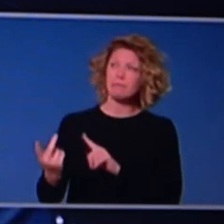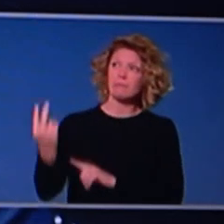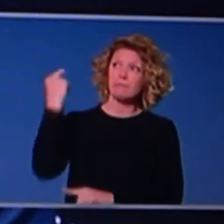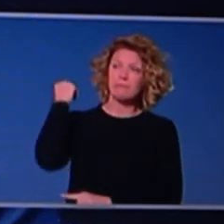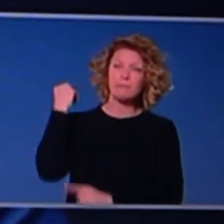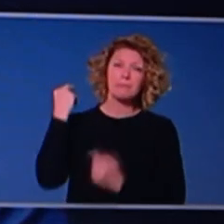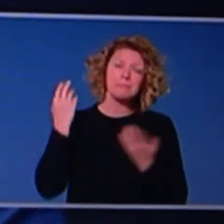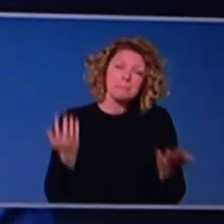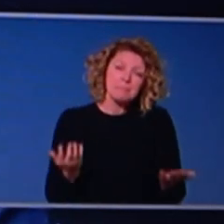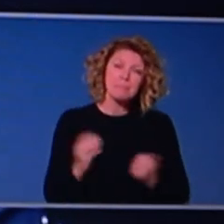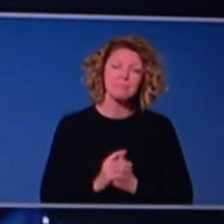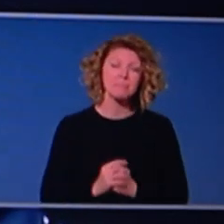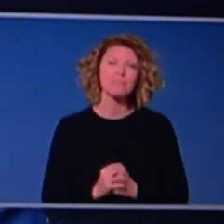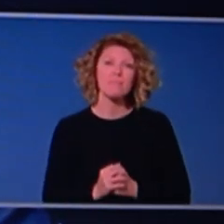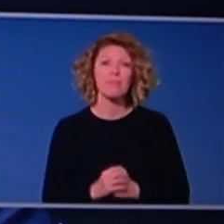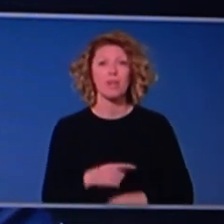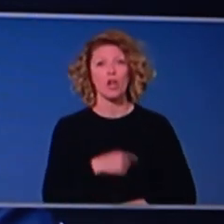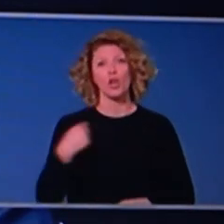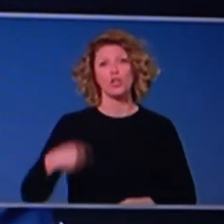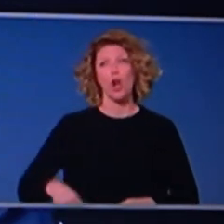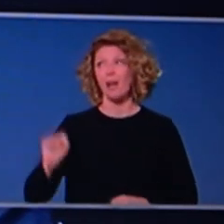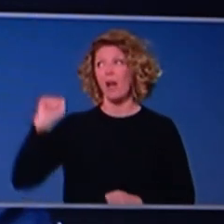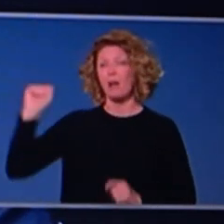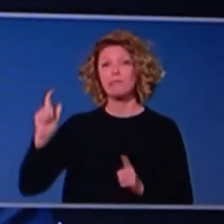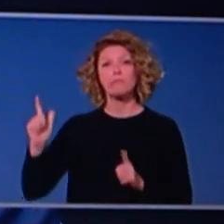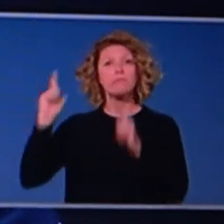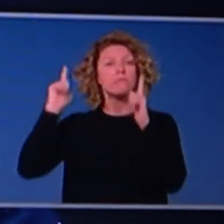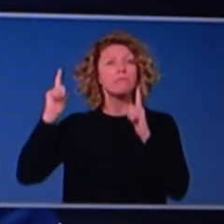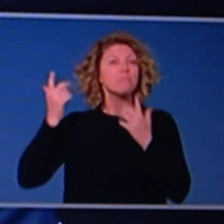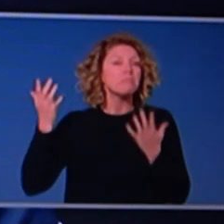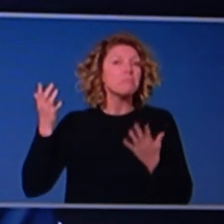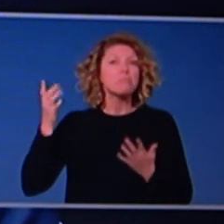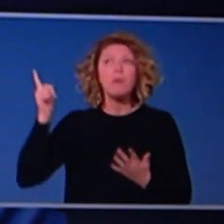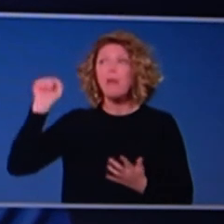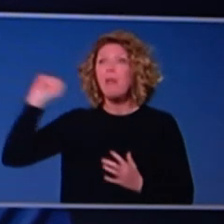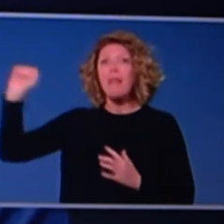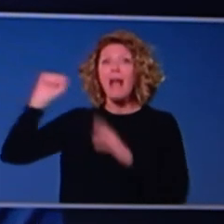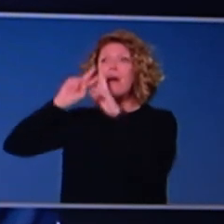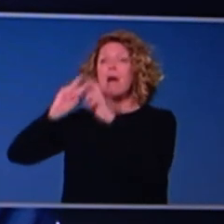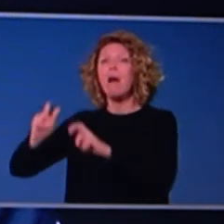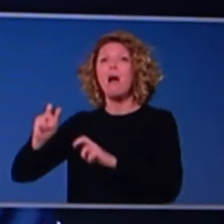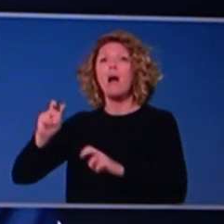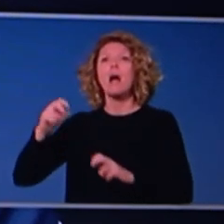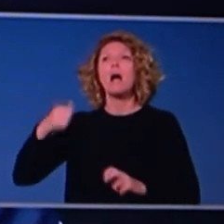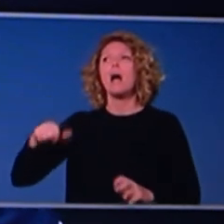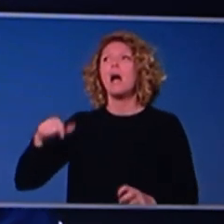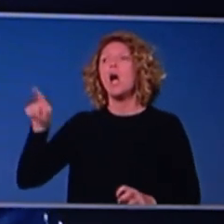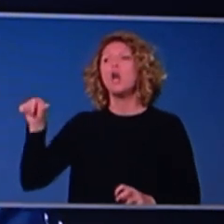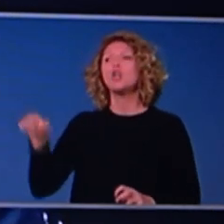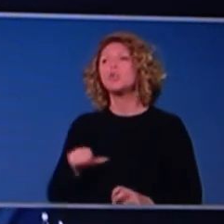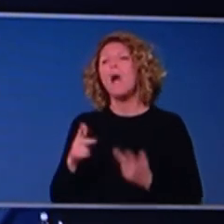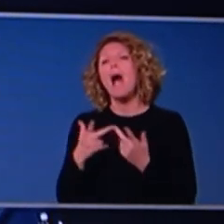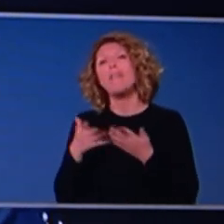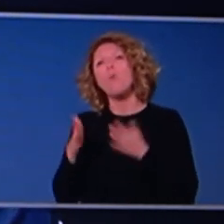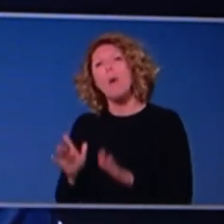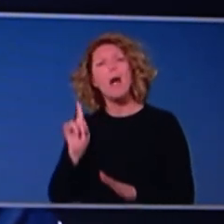you know, obviously the Chinese authorities, may, in their own review, may have decided that they might have done something different, but we had